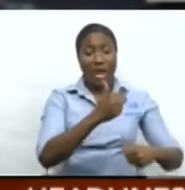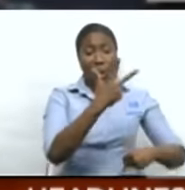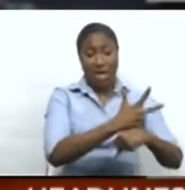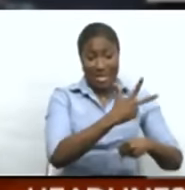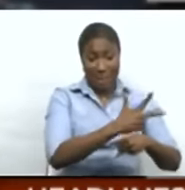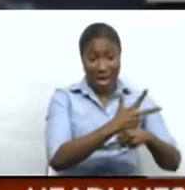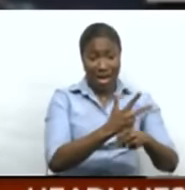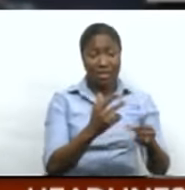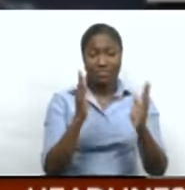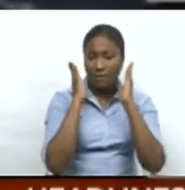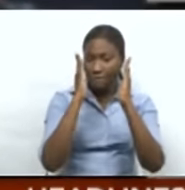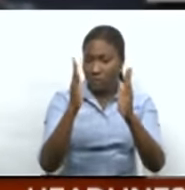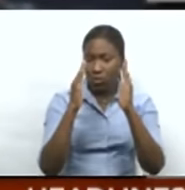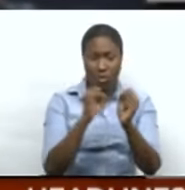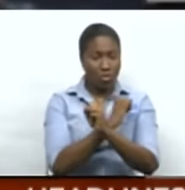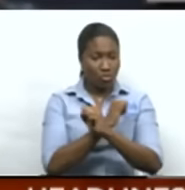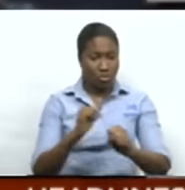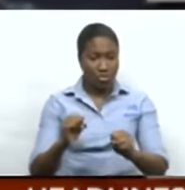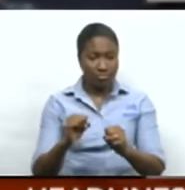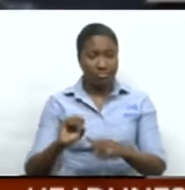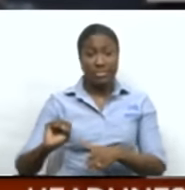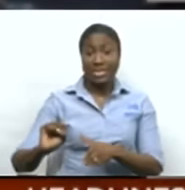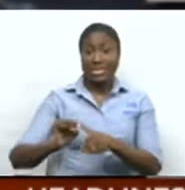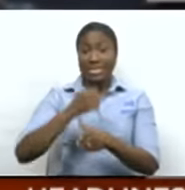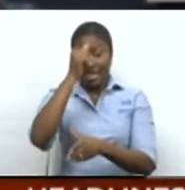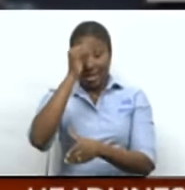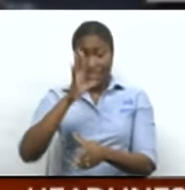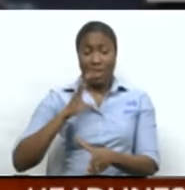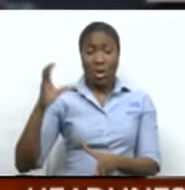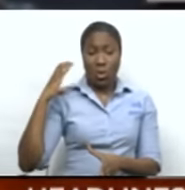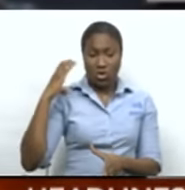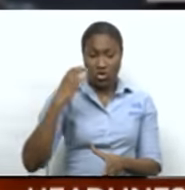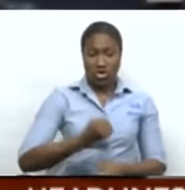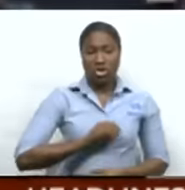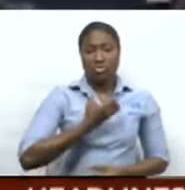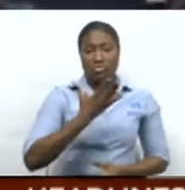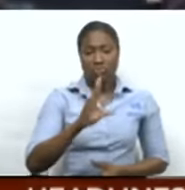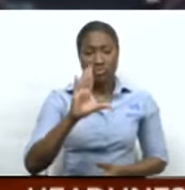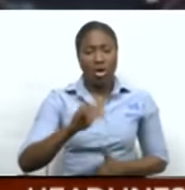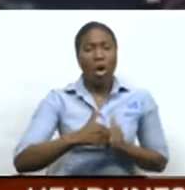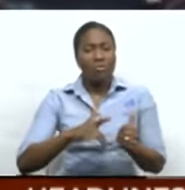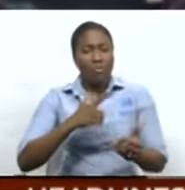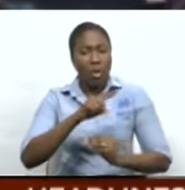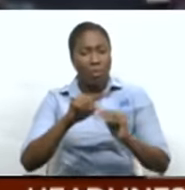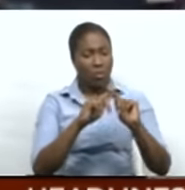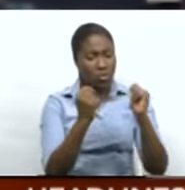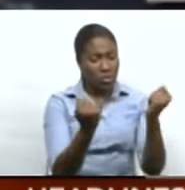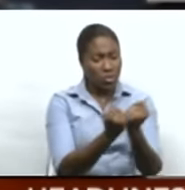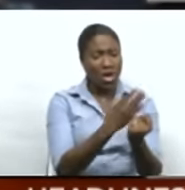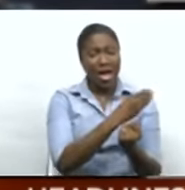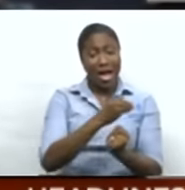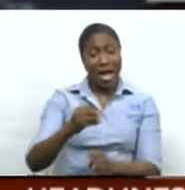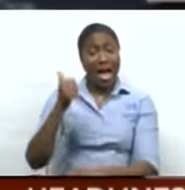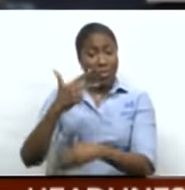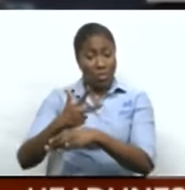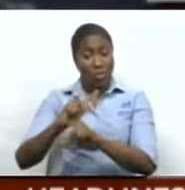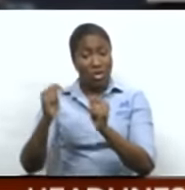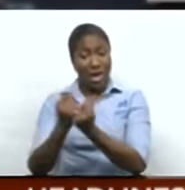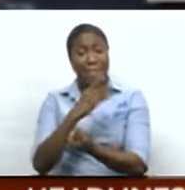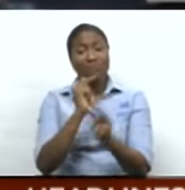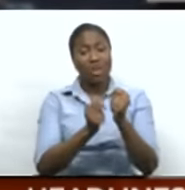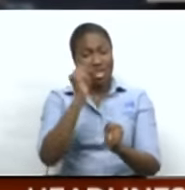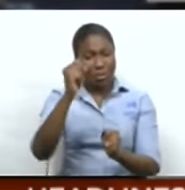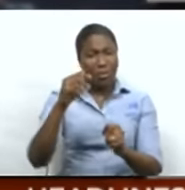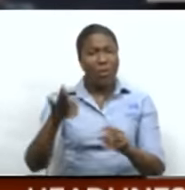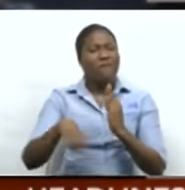and full of vibes. The senior men's head coach shared his thoughts on his team the opposition and Trinidad and Tobago football overall ahead